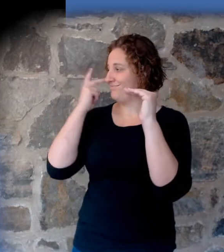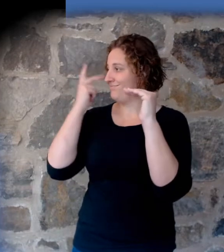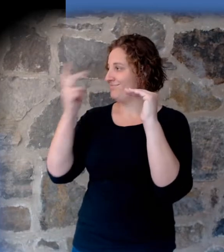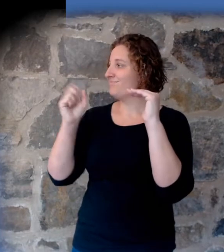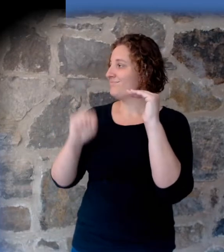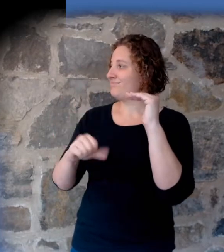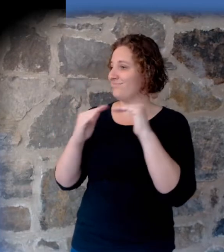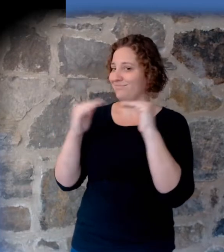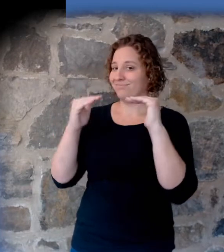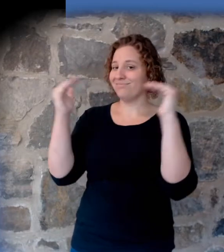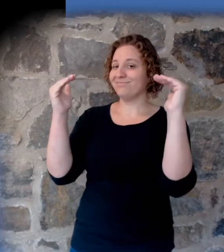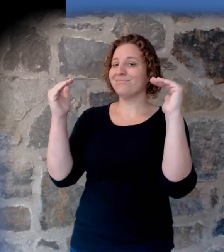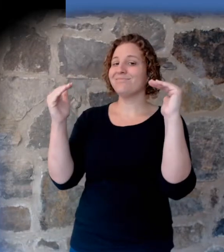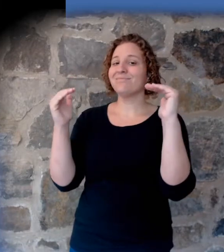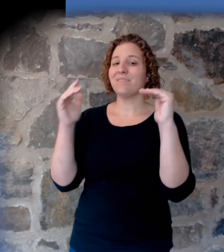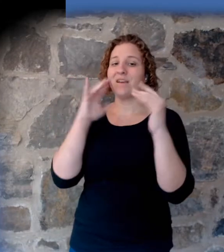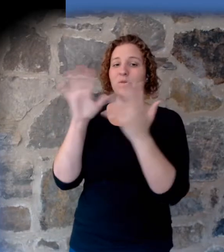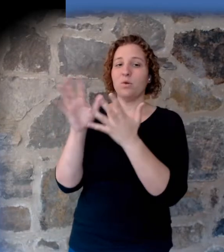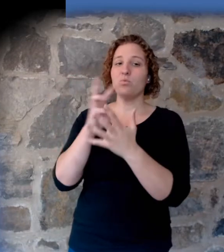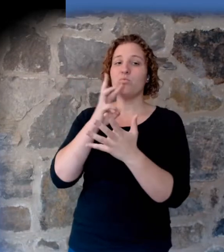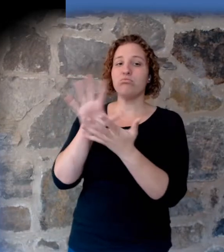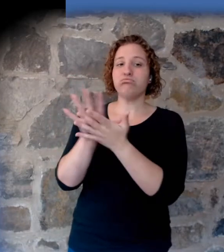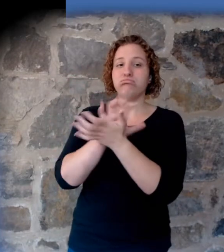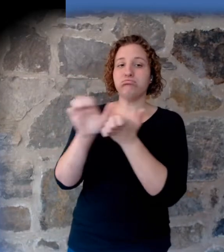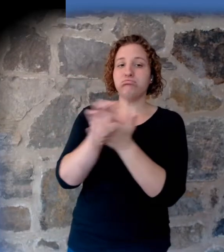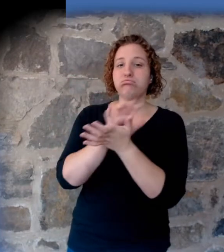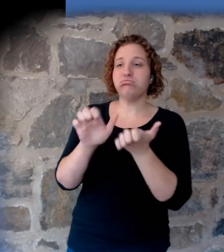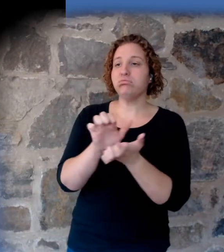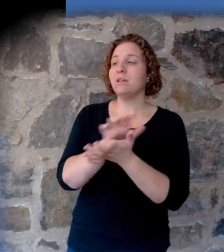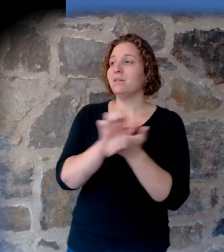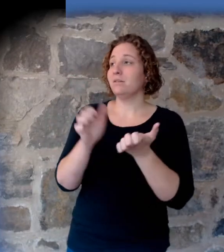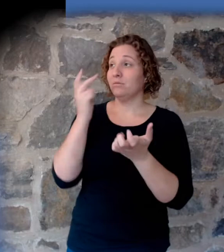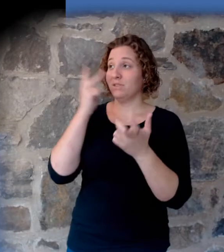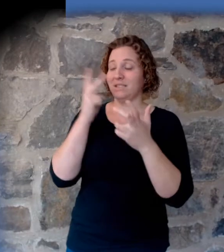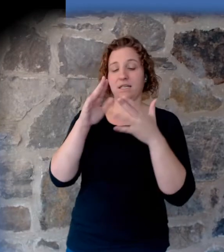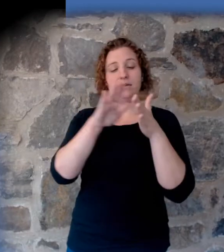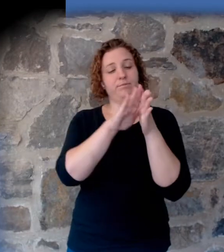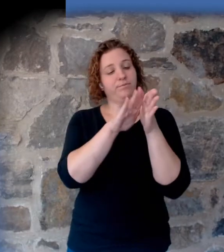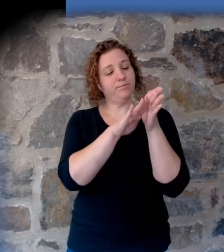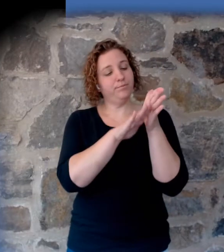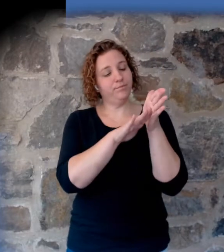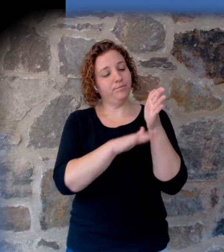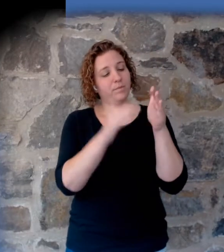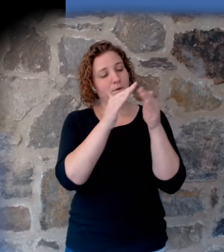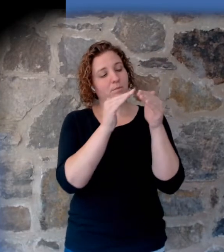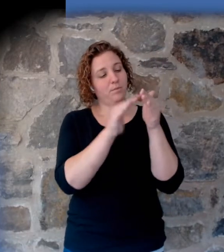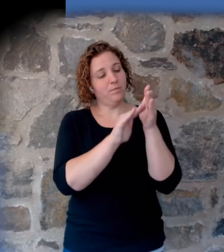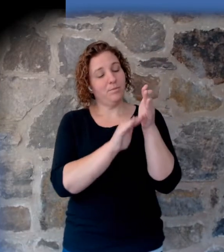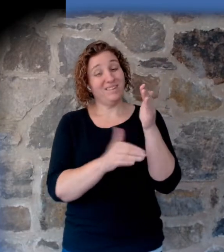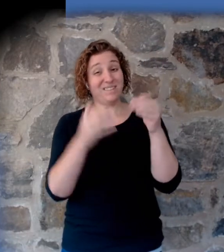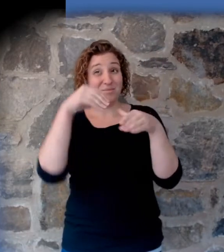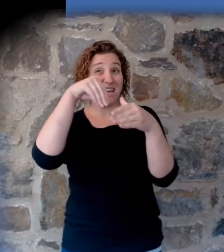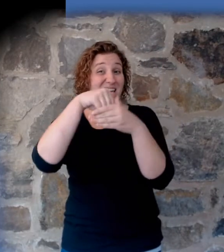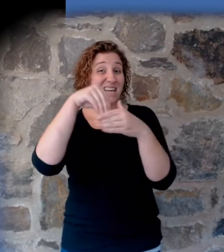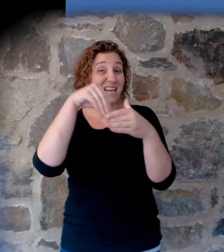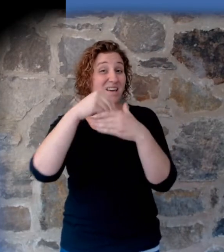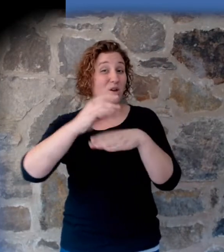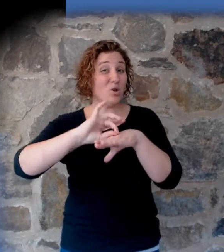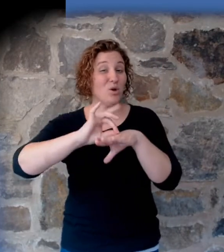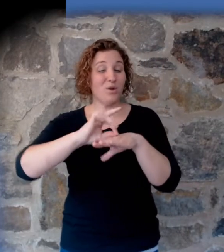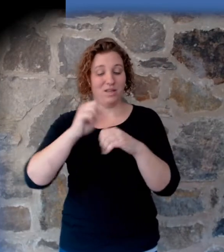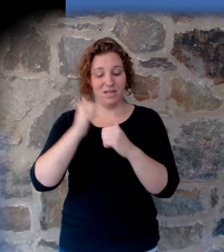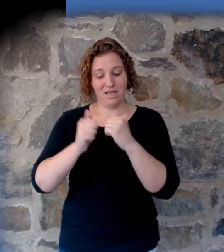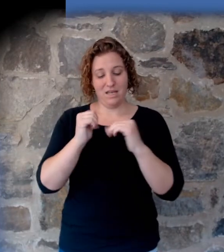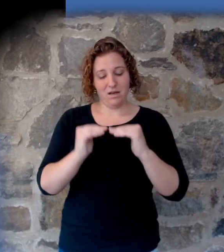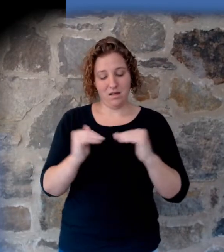have been eroded for our benefit to see the inside structure of the earth. These same layers are also